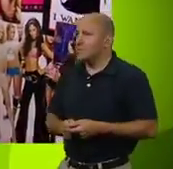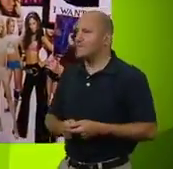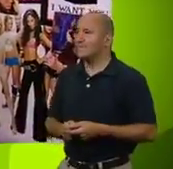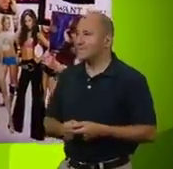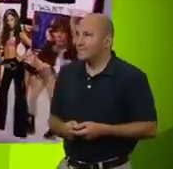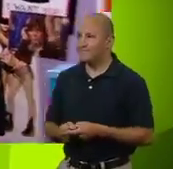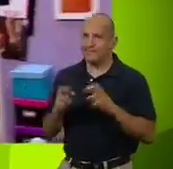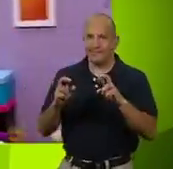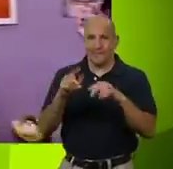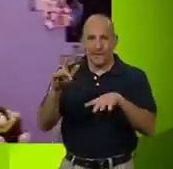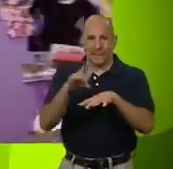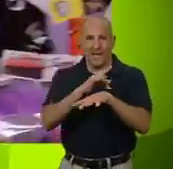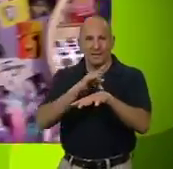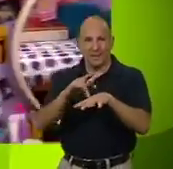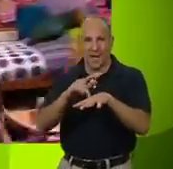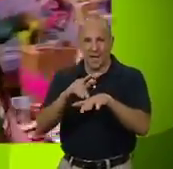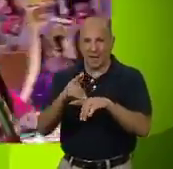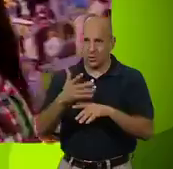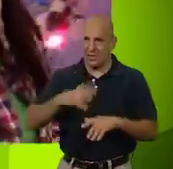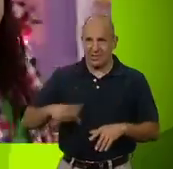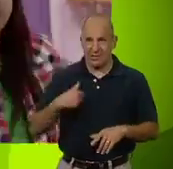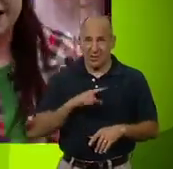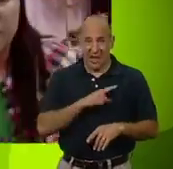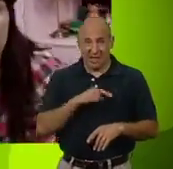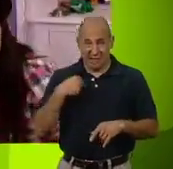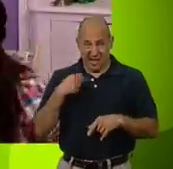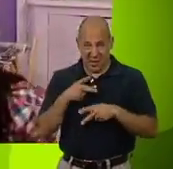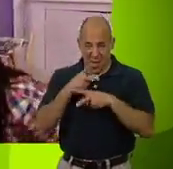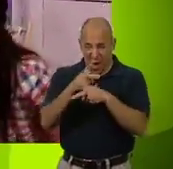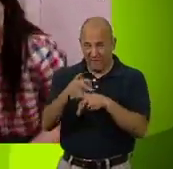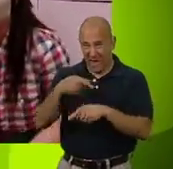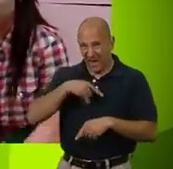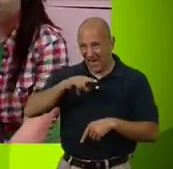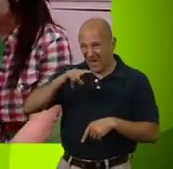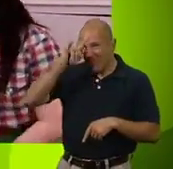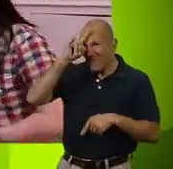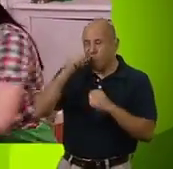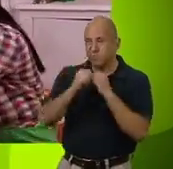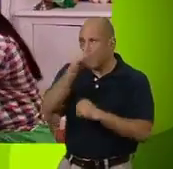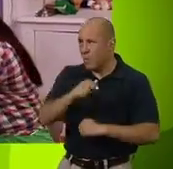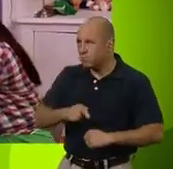So I'm hoping the theatre people don't need me tonight because I'm stuck here looking after my evil little brother.